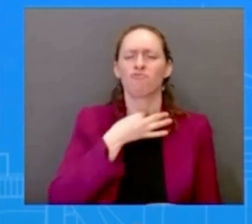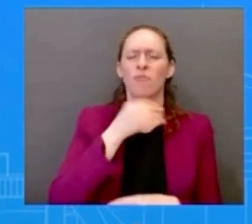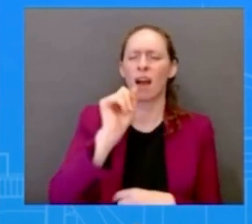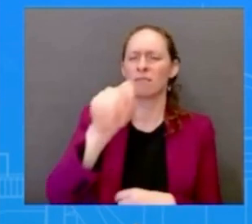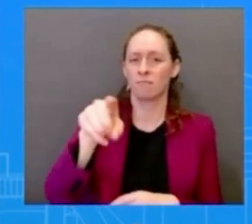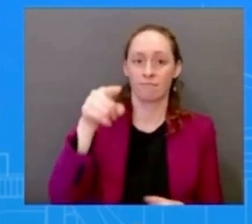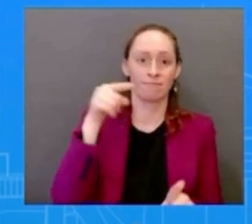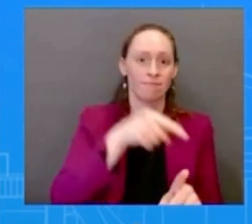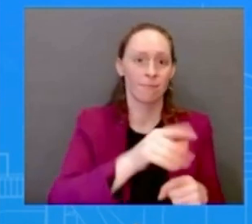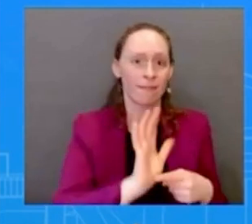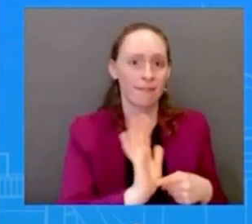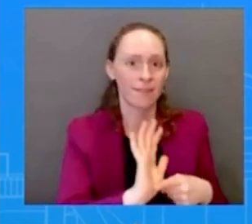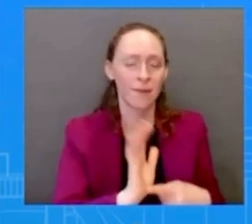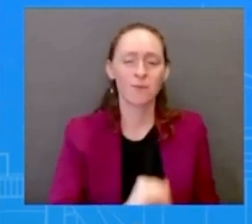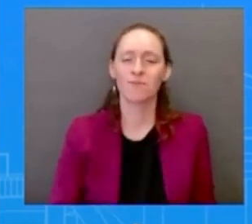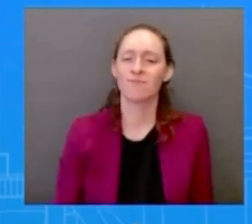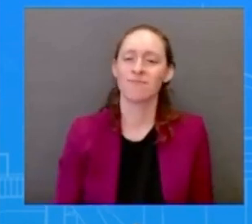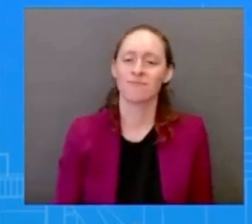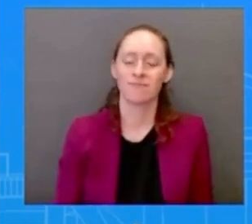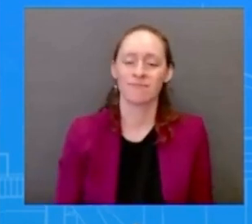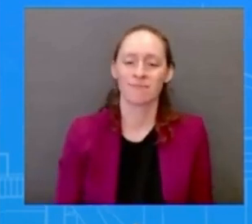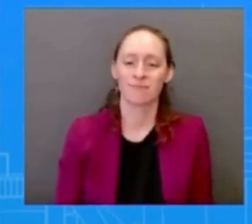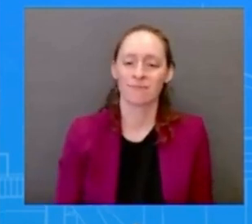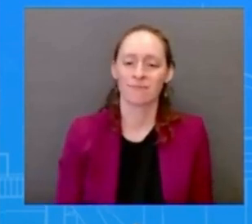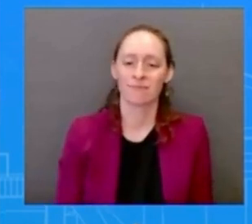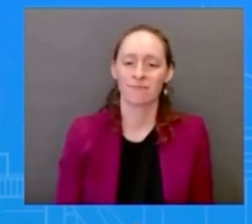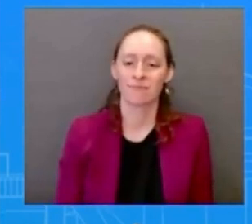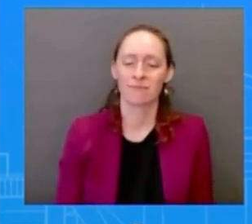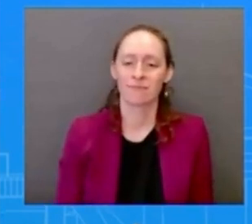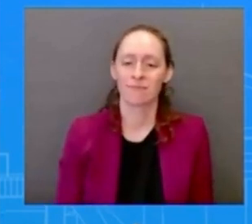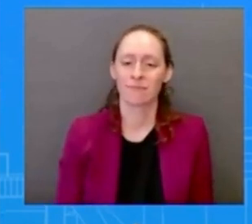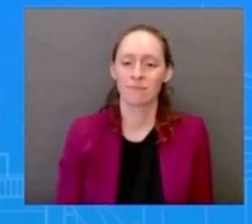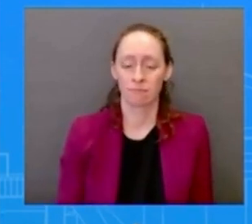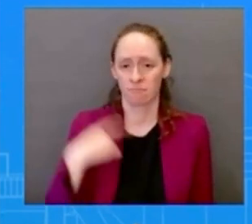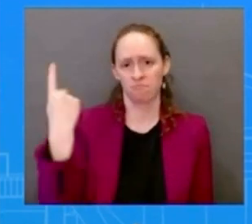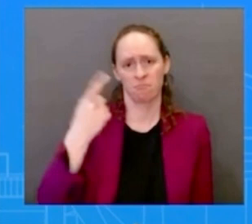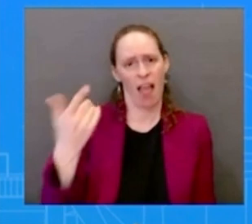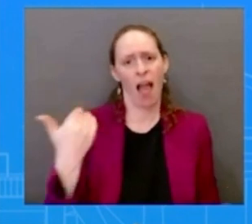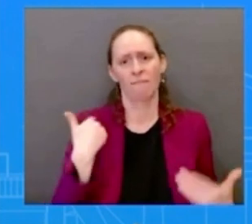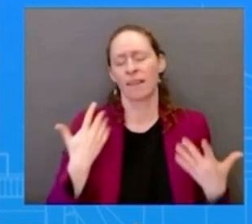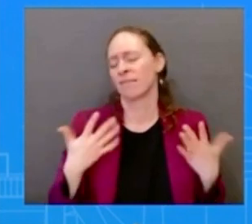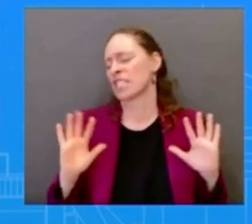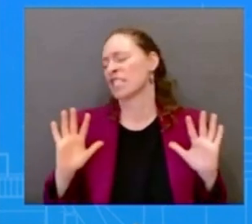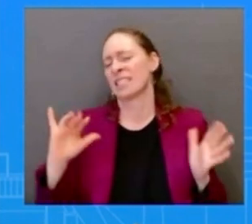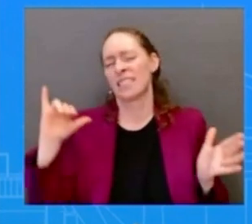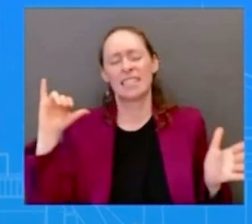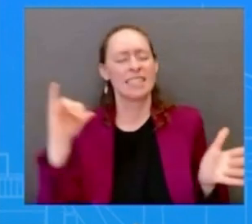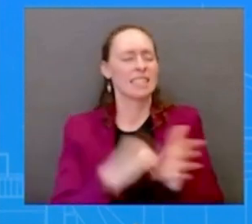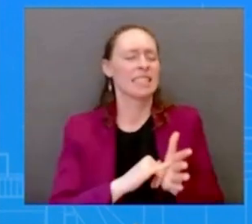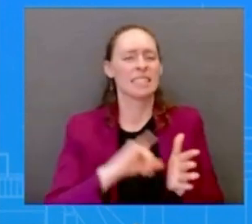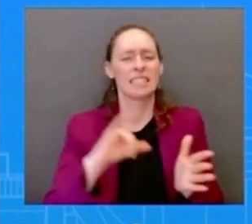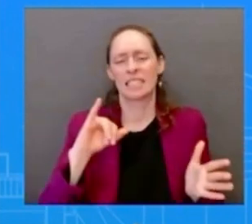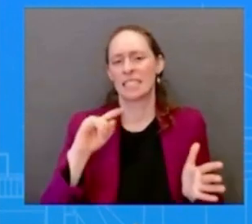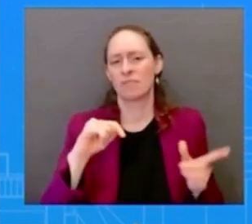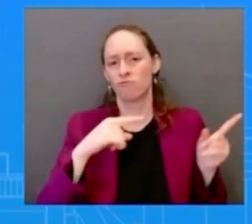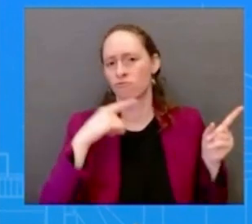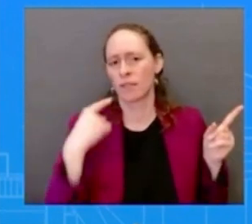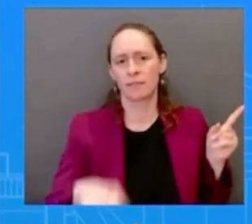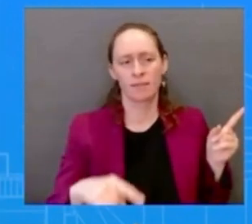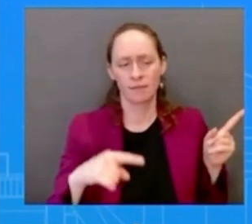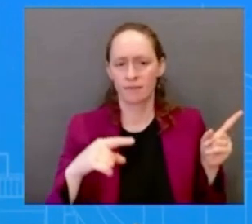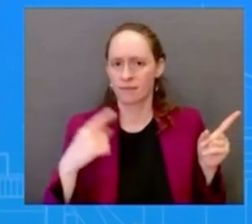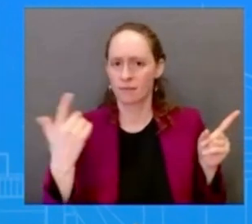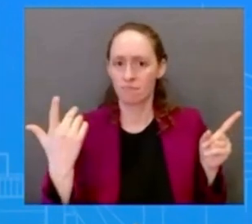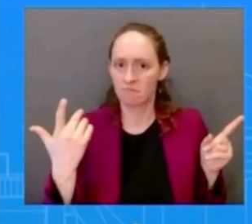russia is there a point where these aggressions become an act of war and i are they aware of that so look as i said